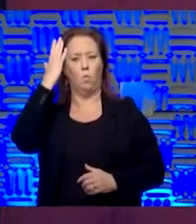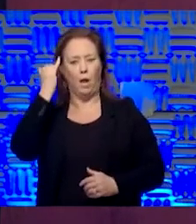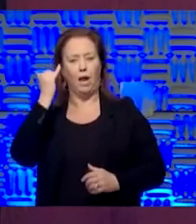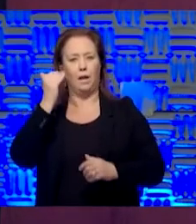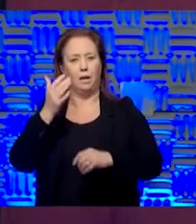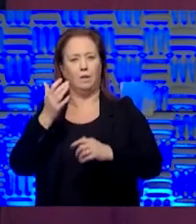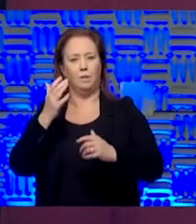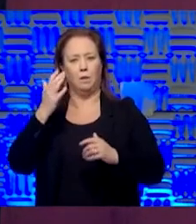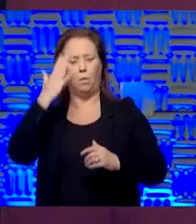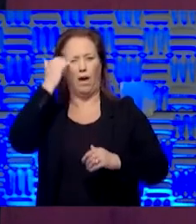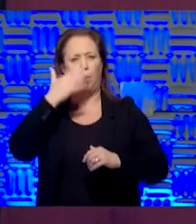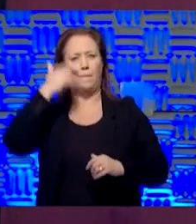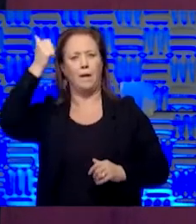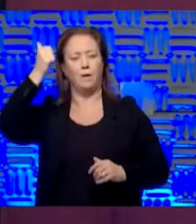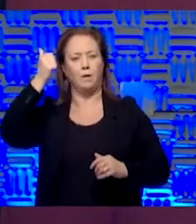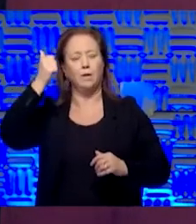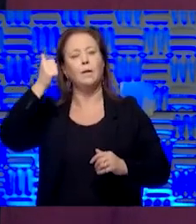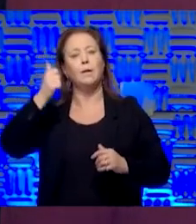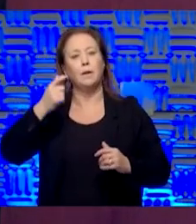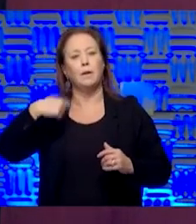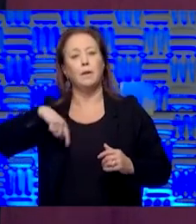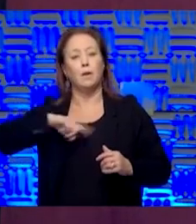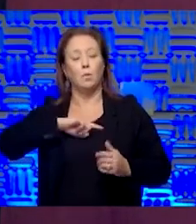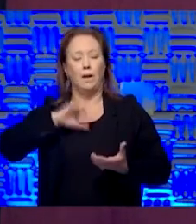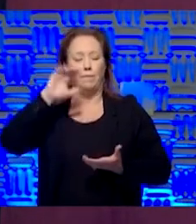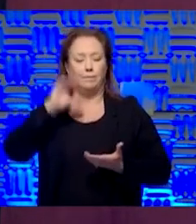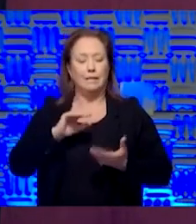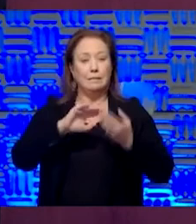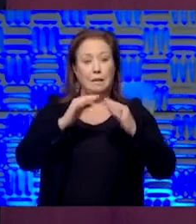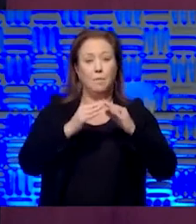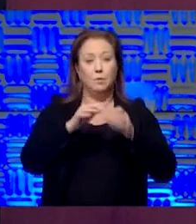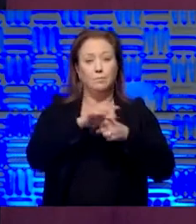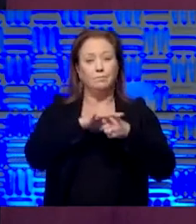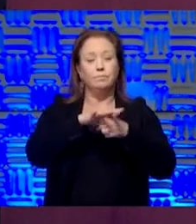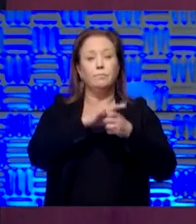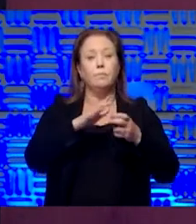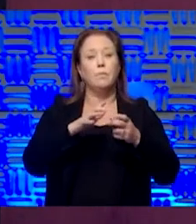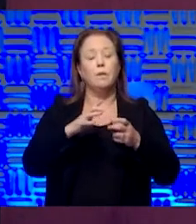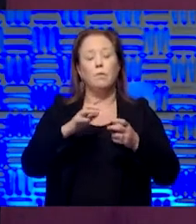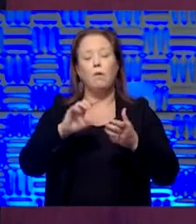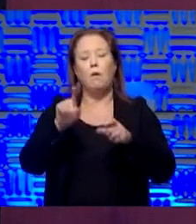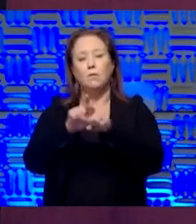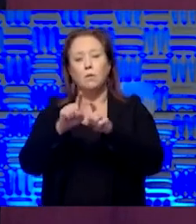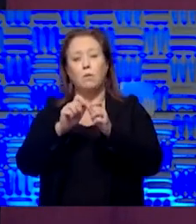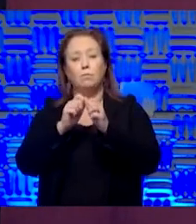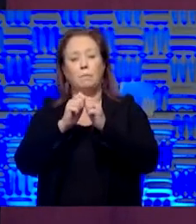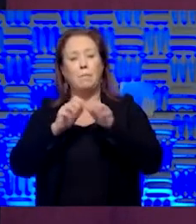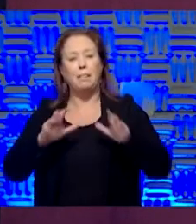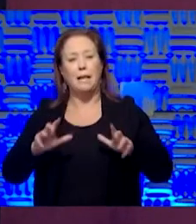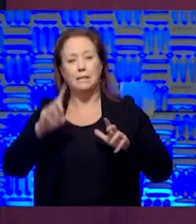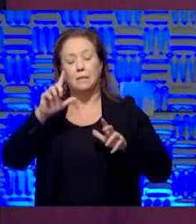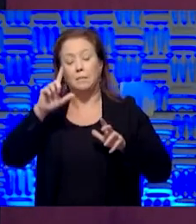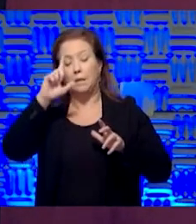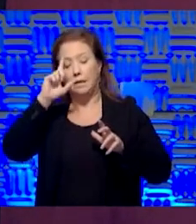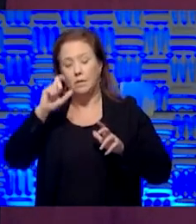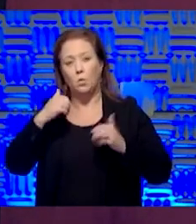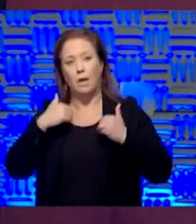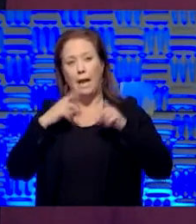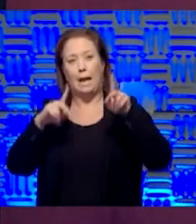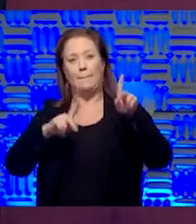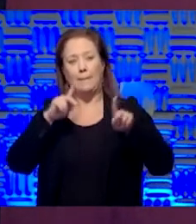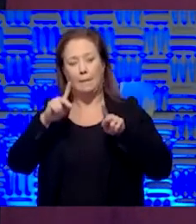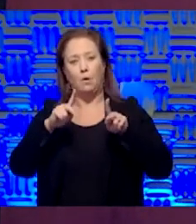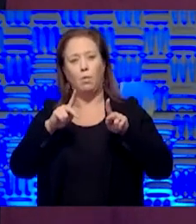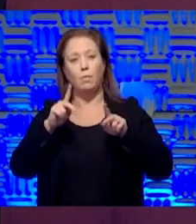we do better? And we're blessed with a little less density. That made a big difference. But we're also blessed with folks who did the right thing and